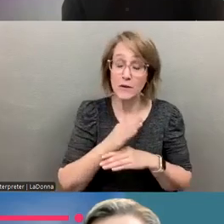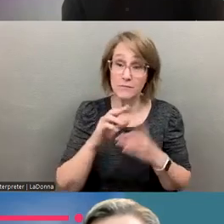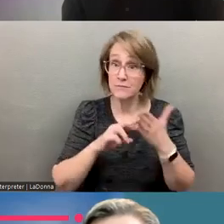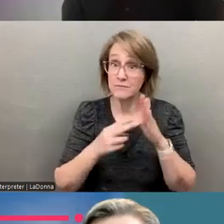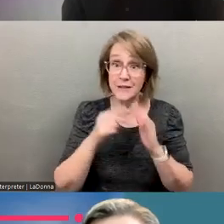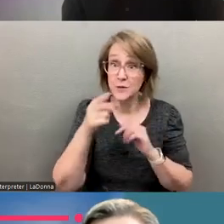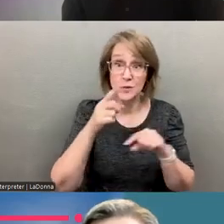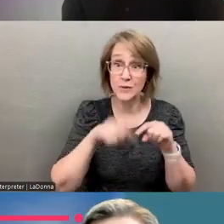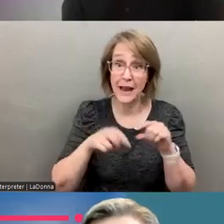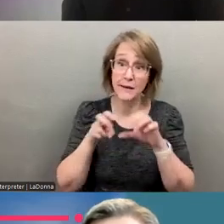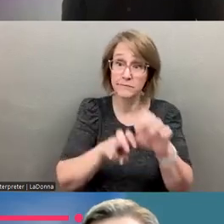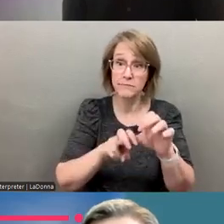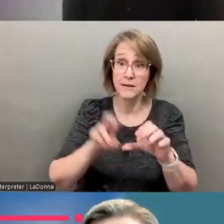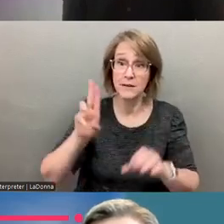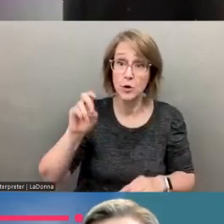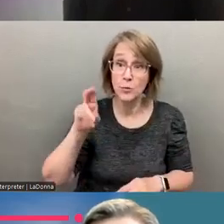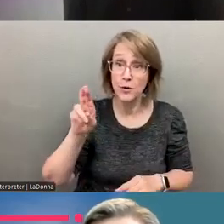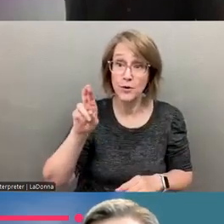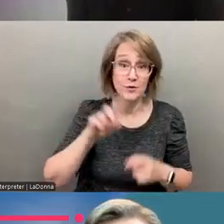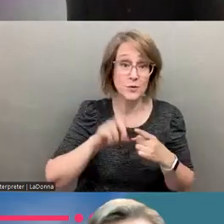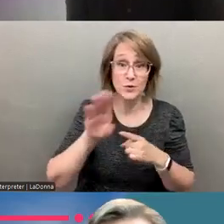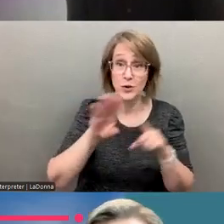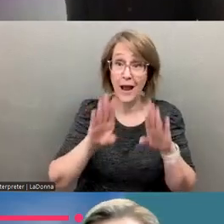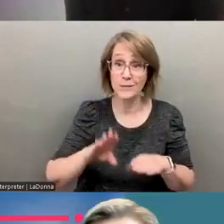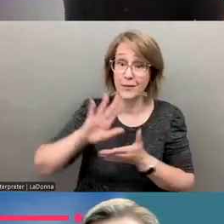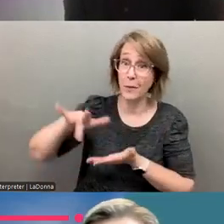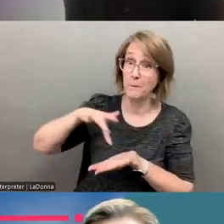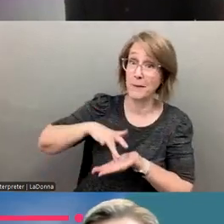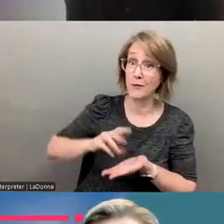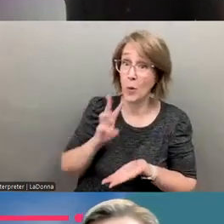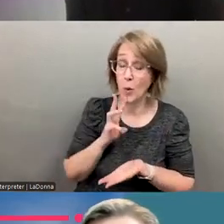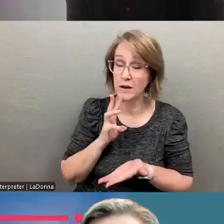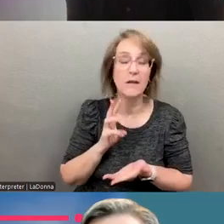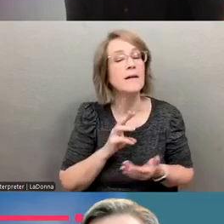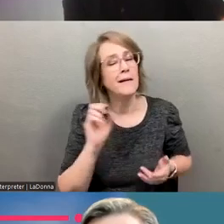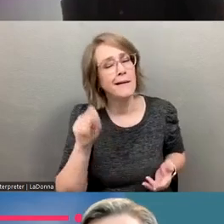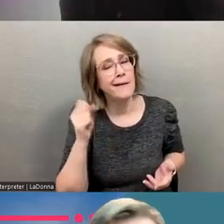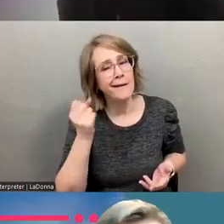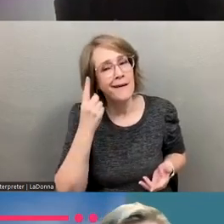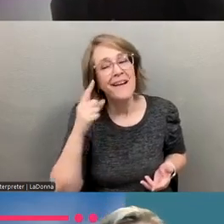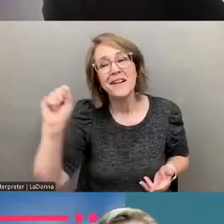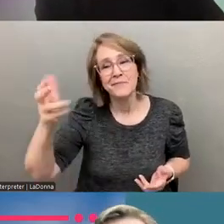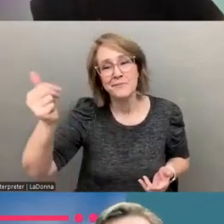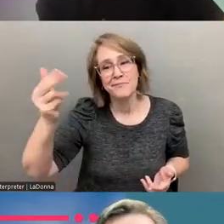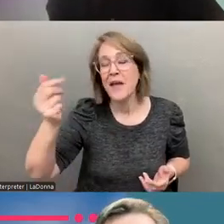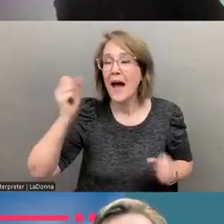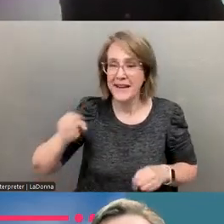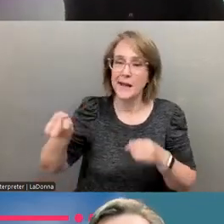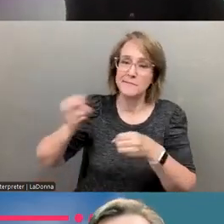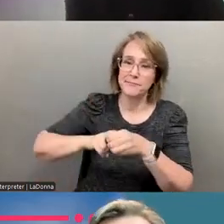house with it being in the middle of the, water. Correct. I can get an Uber to the dock to the dock. Okay. There you go.